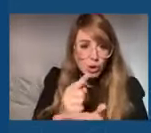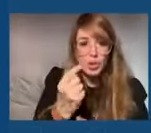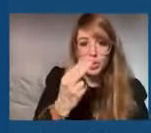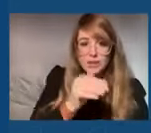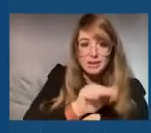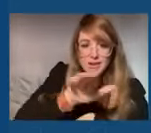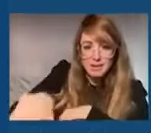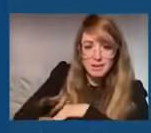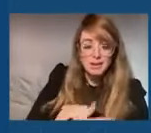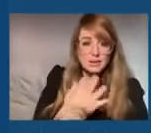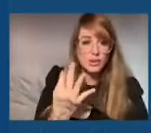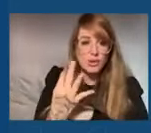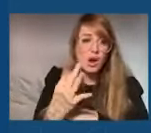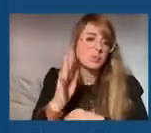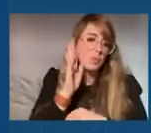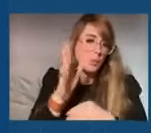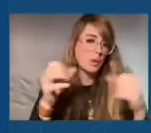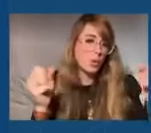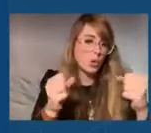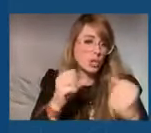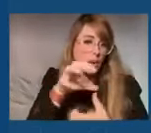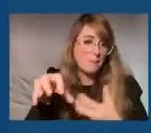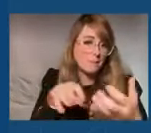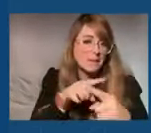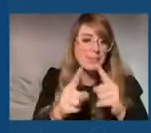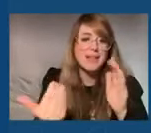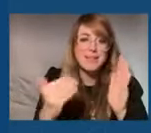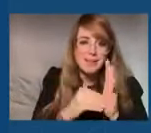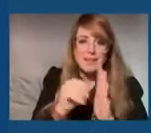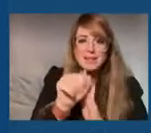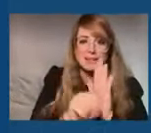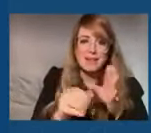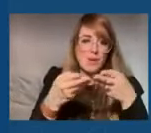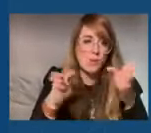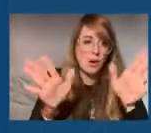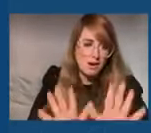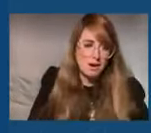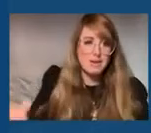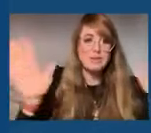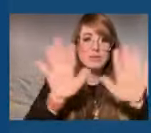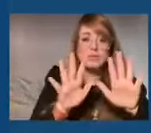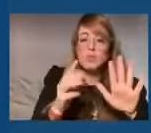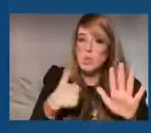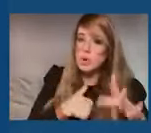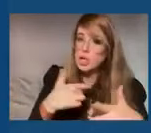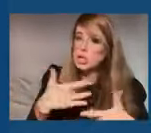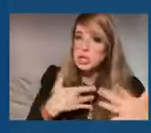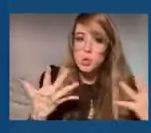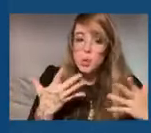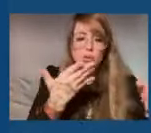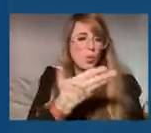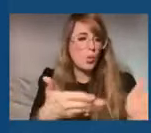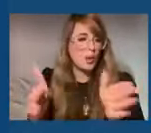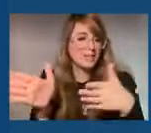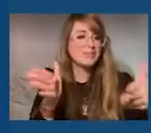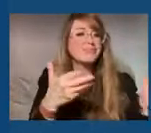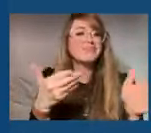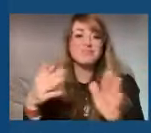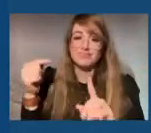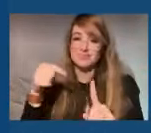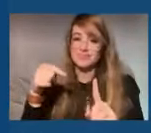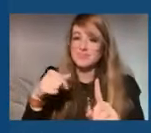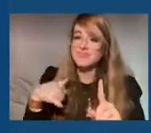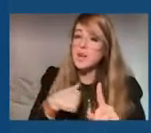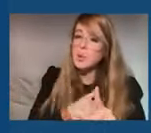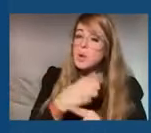Wintry mix, but it's going to be, again, a statewide effect. What's concerning are the winds. Winds. This is something we are spared in